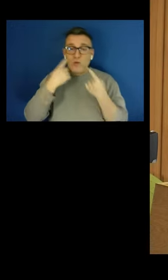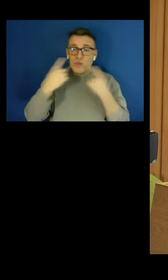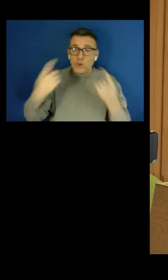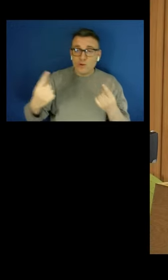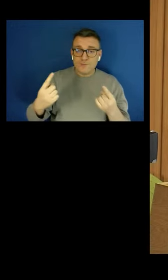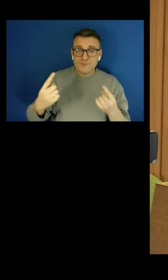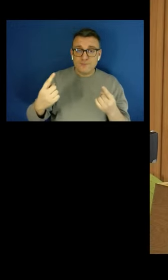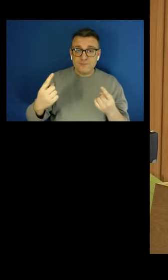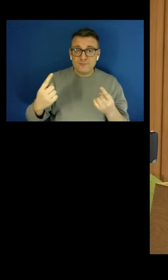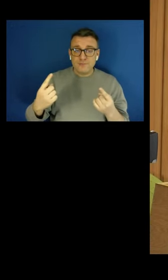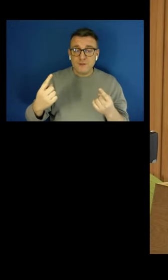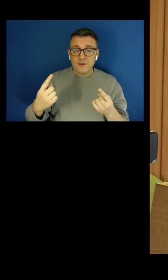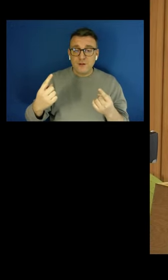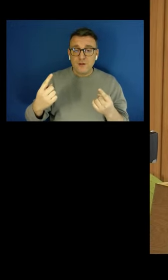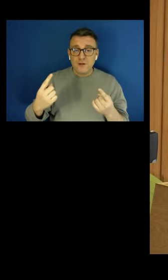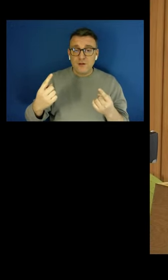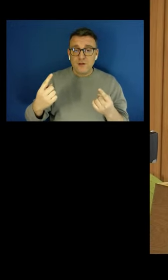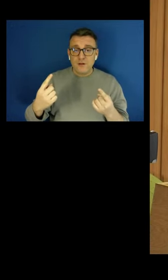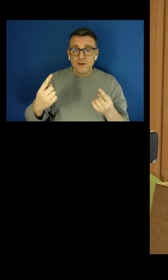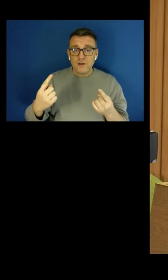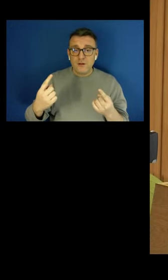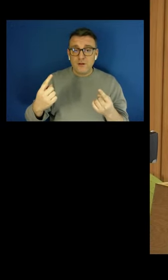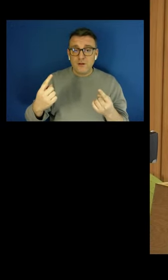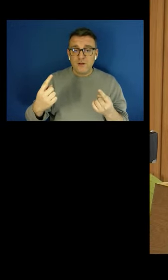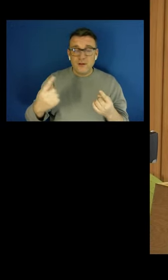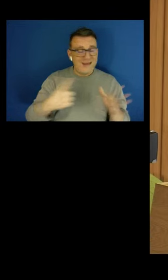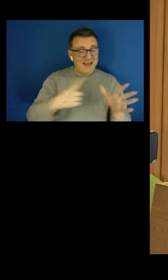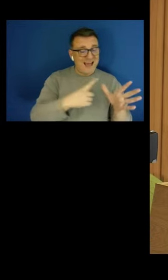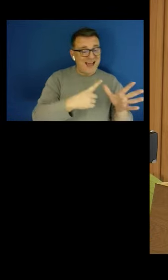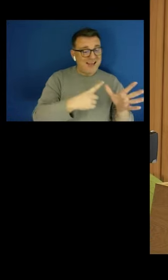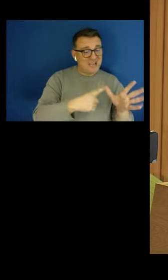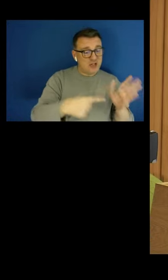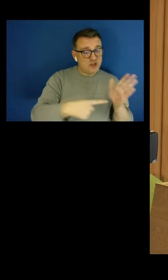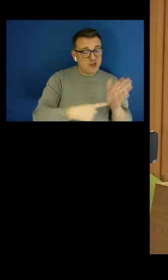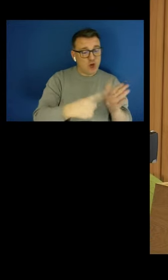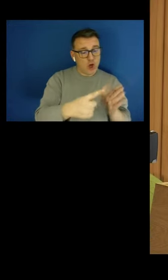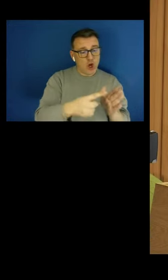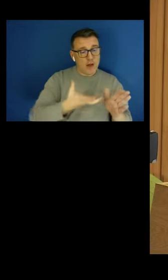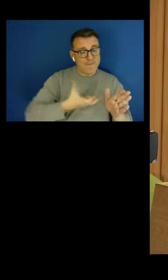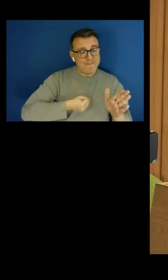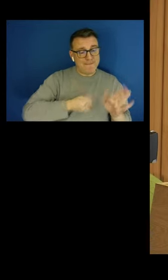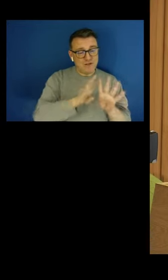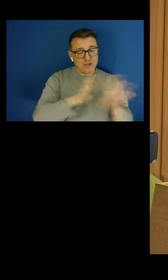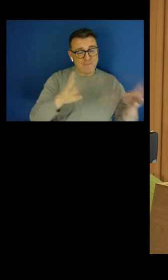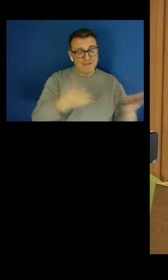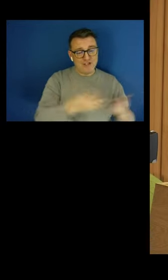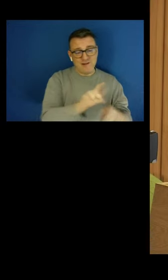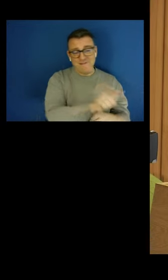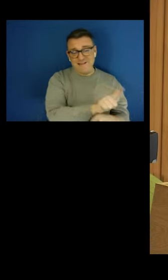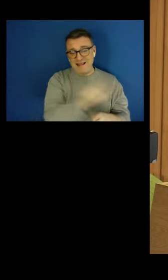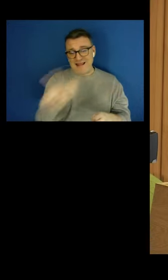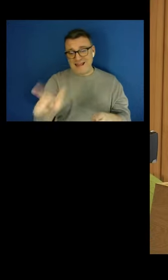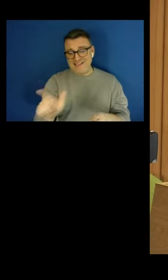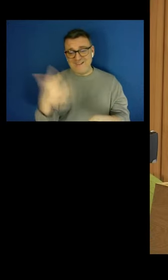after Adair Turner's Pensions Commission recommended auto enrolment.